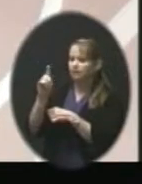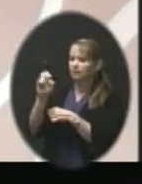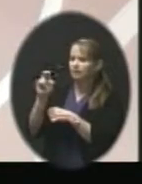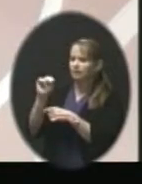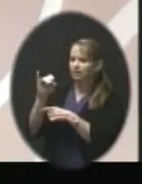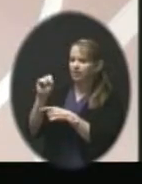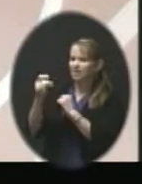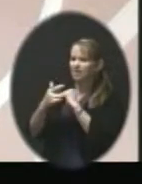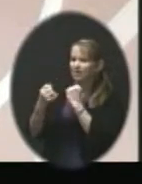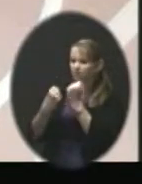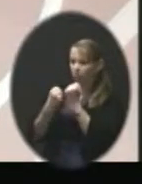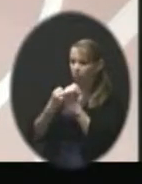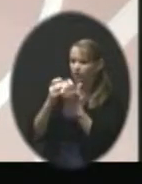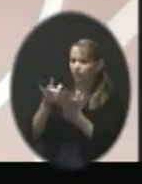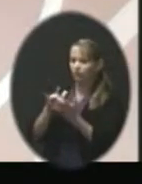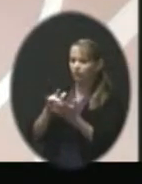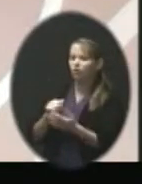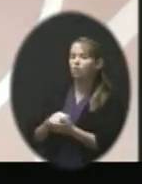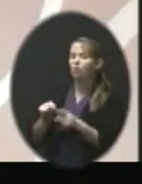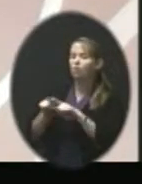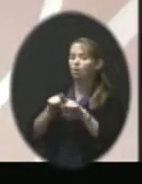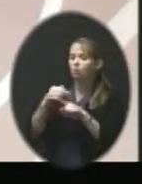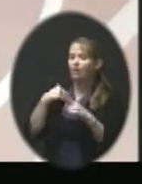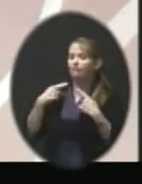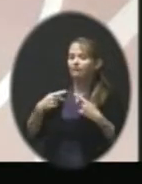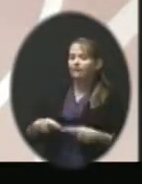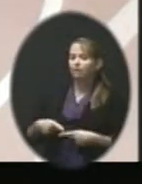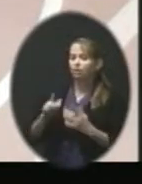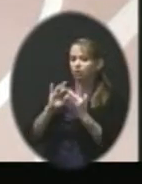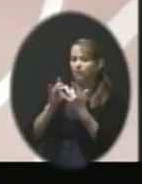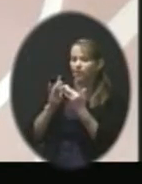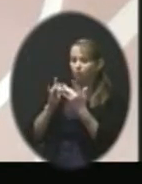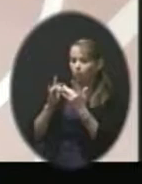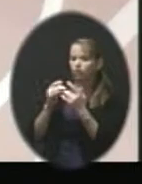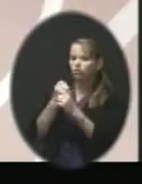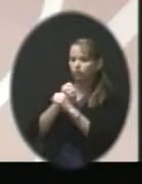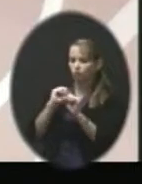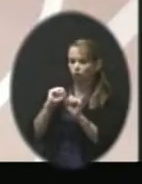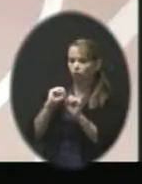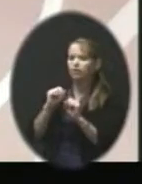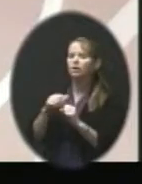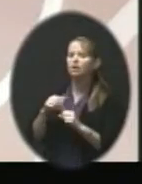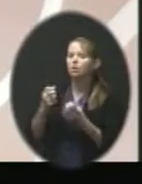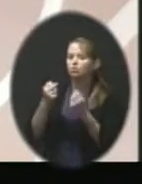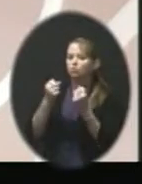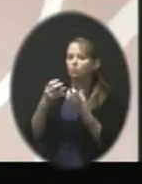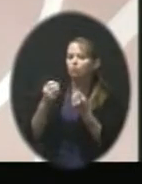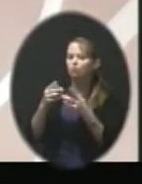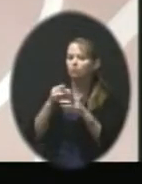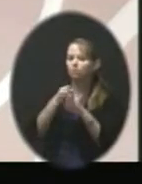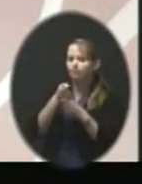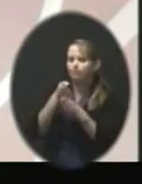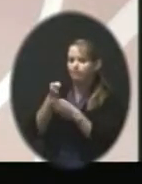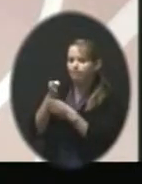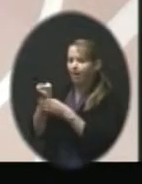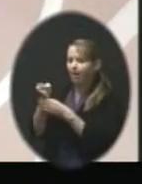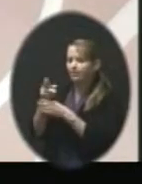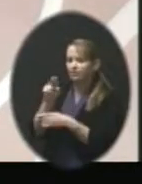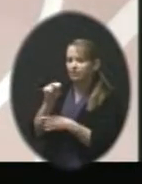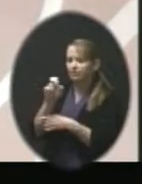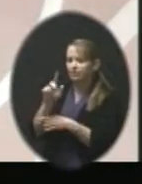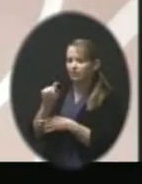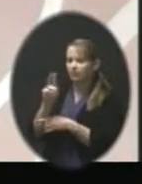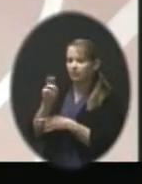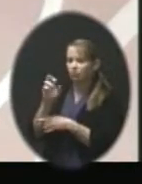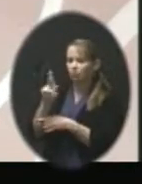We also have physical network security. And what I mean by that is multiple paths of network redundancy in the district so